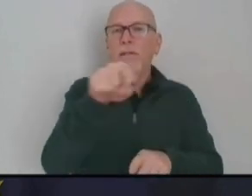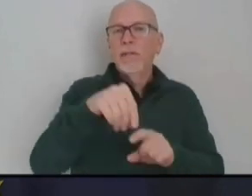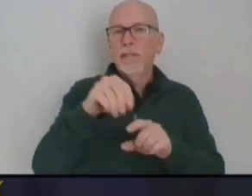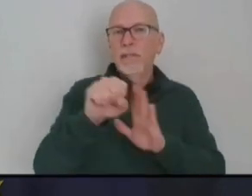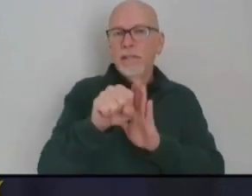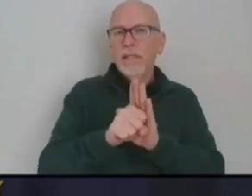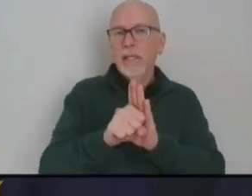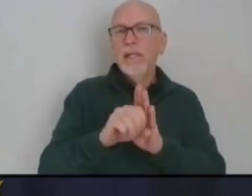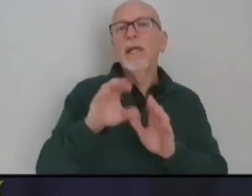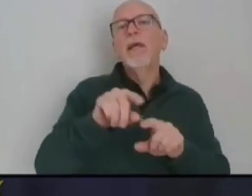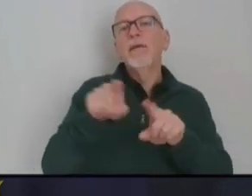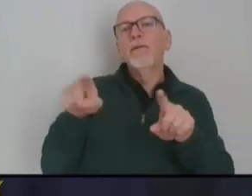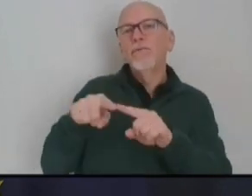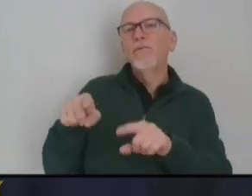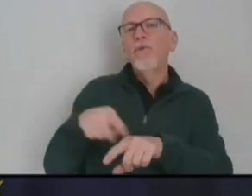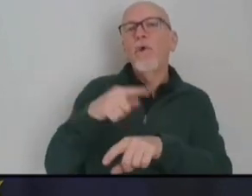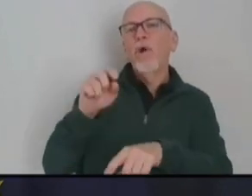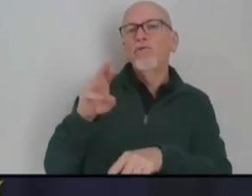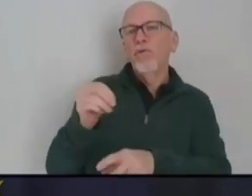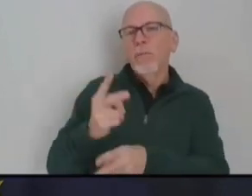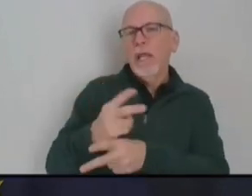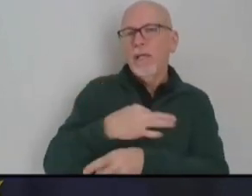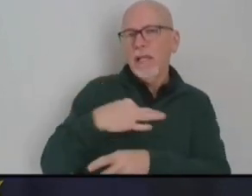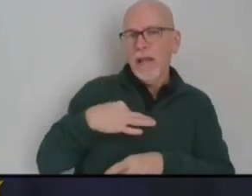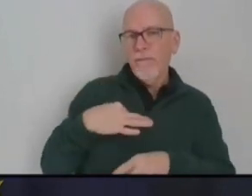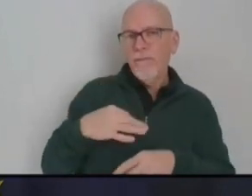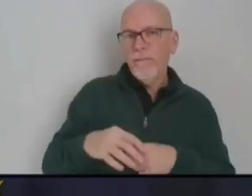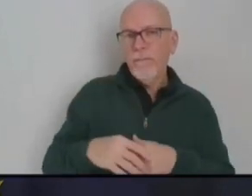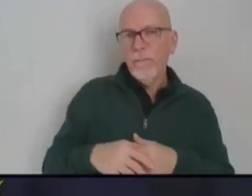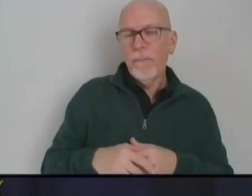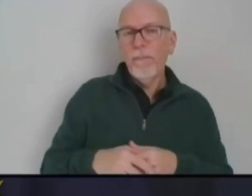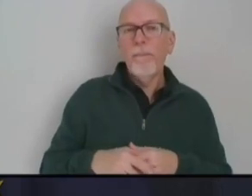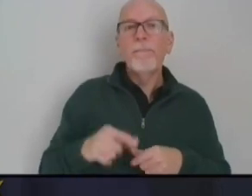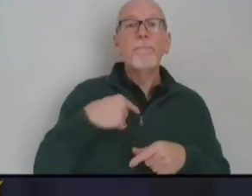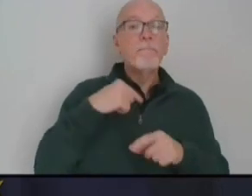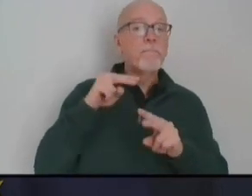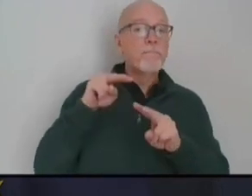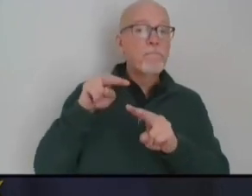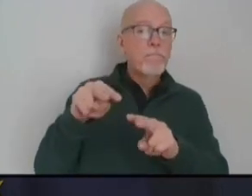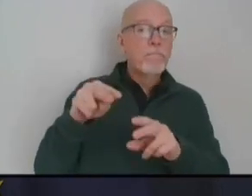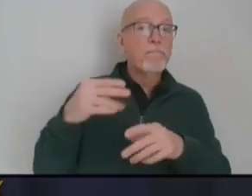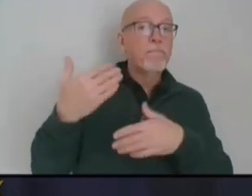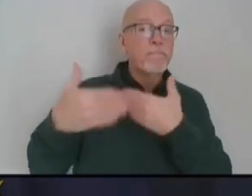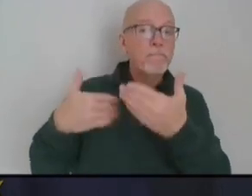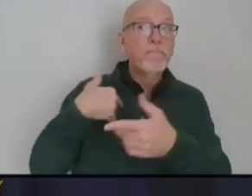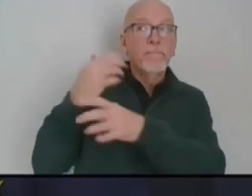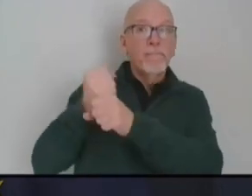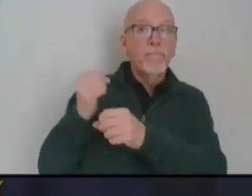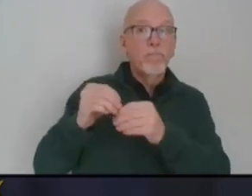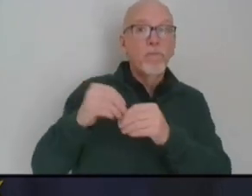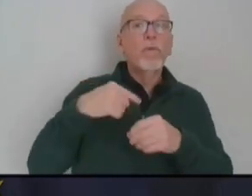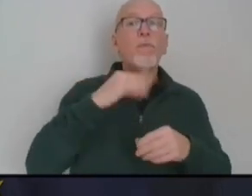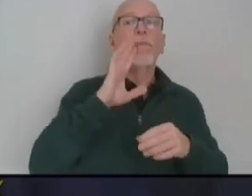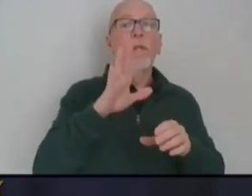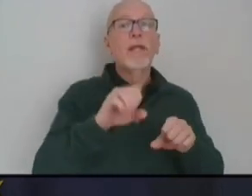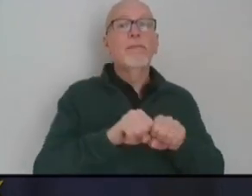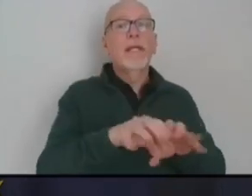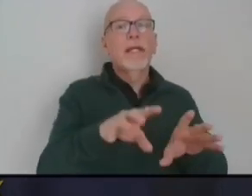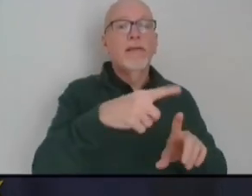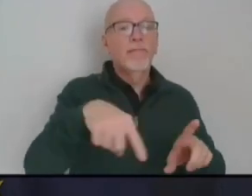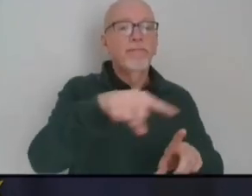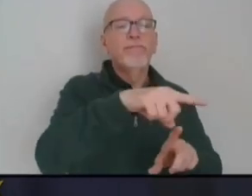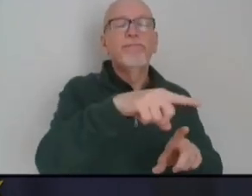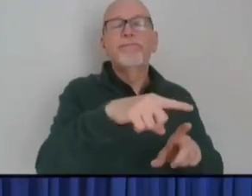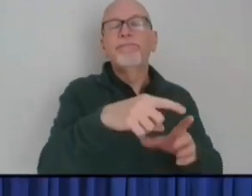we'll go to our long-term care staff. And then as we continue to monitor the uptake, as we had mentioned earlier, we will then expand that to our outpatient